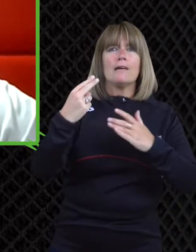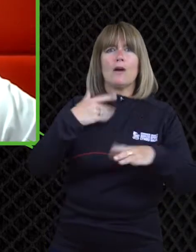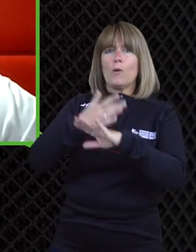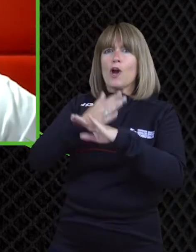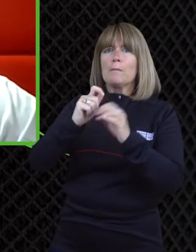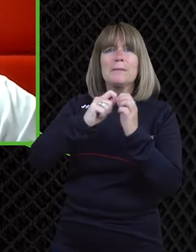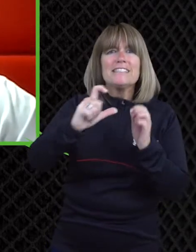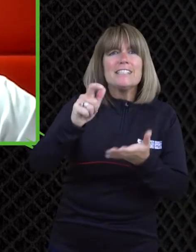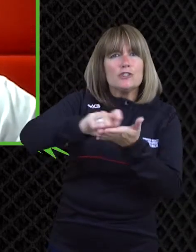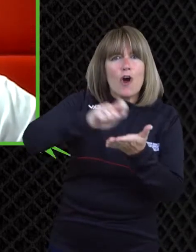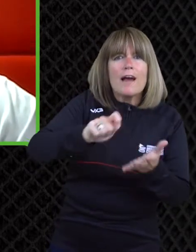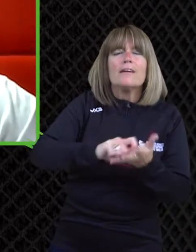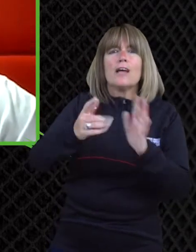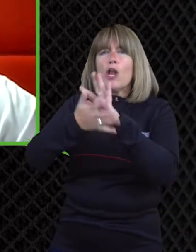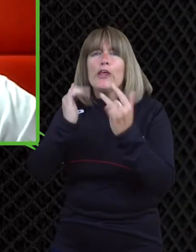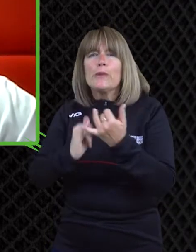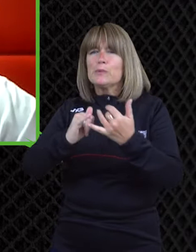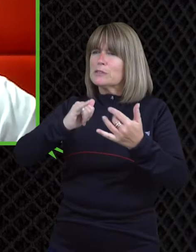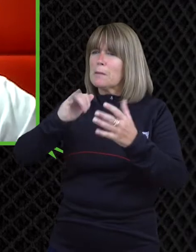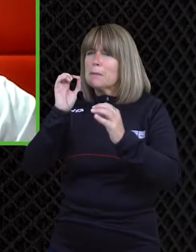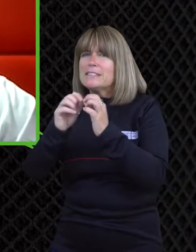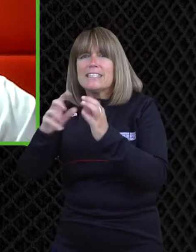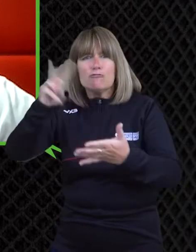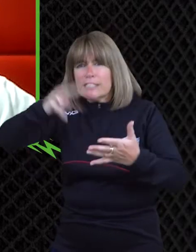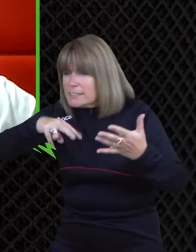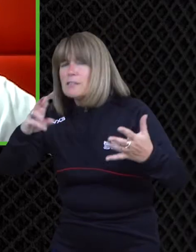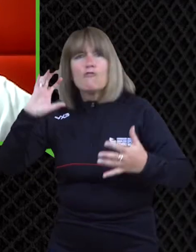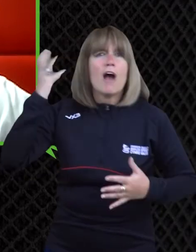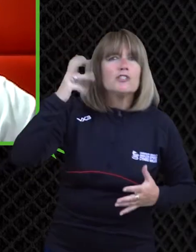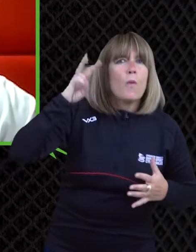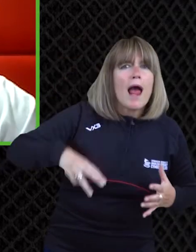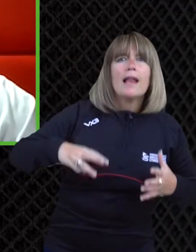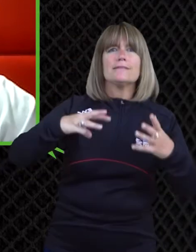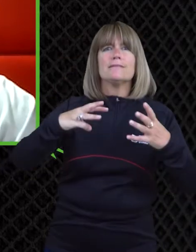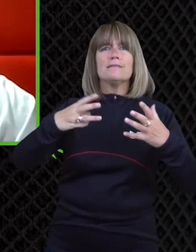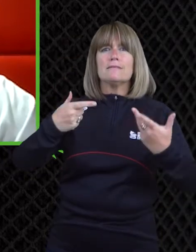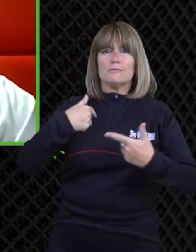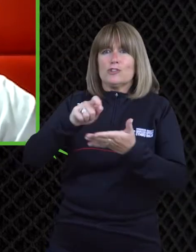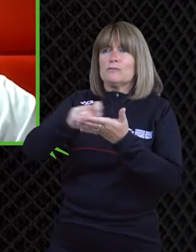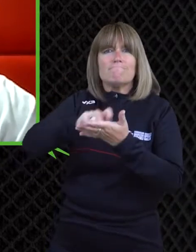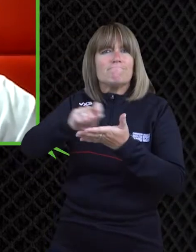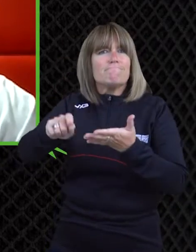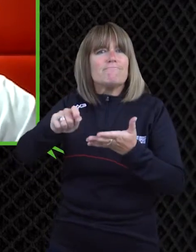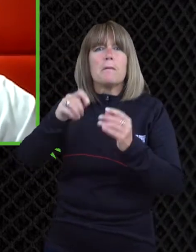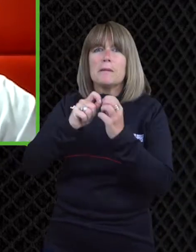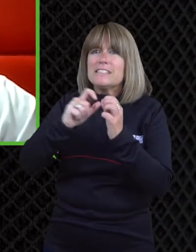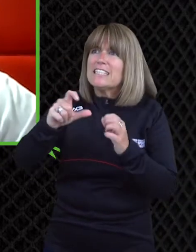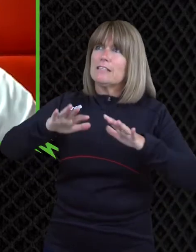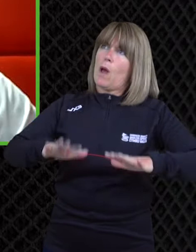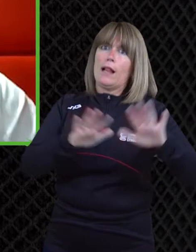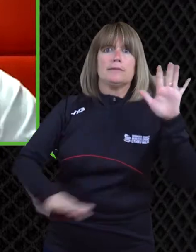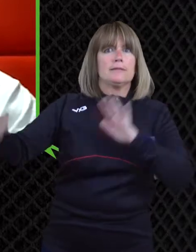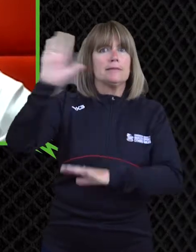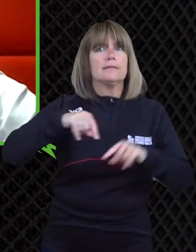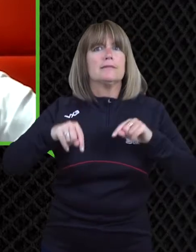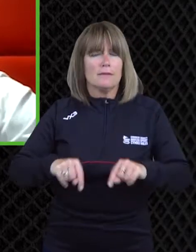for uh for for the bbc in wales um and prior to that i was with um a company